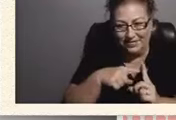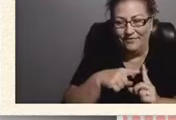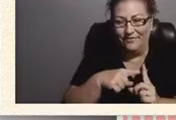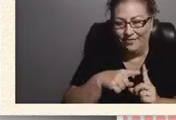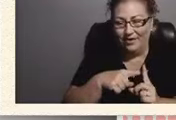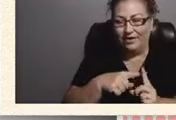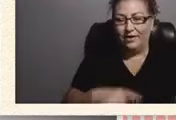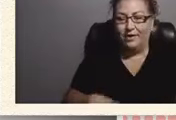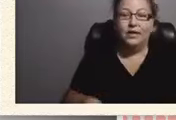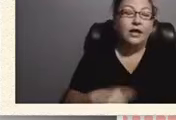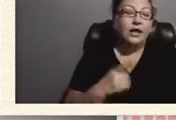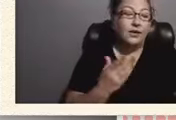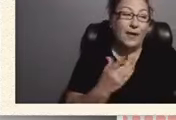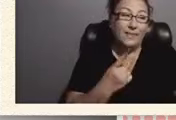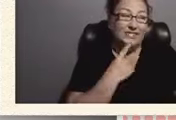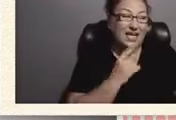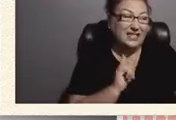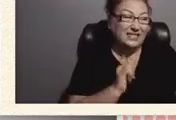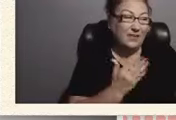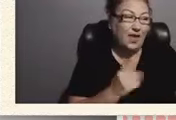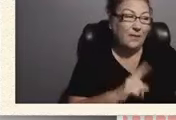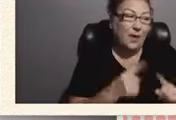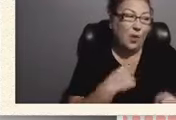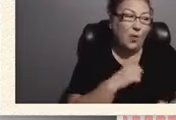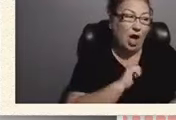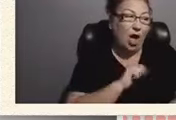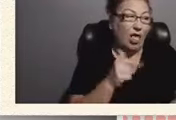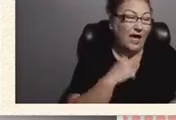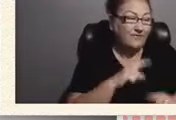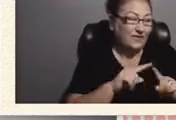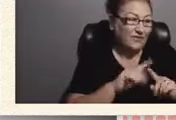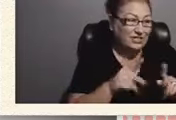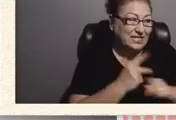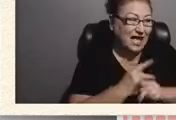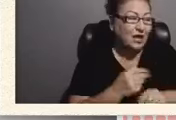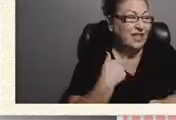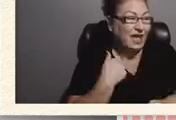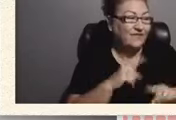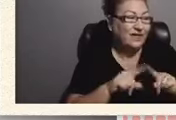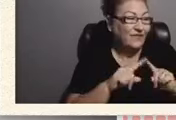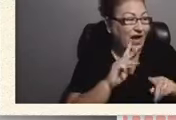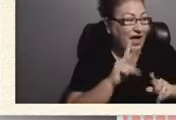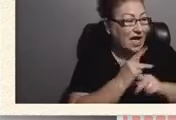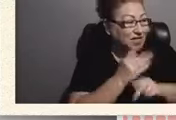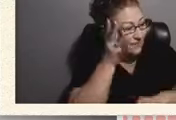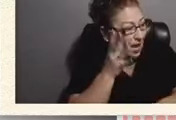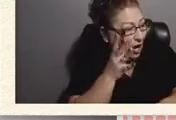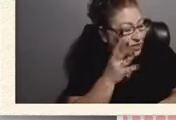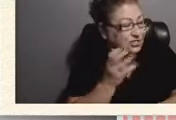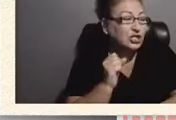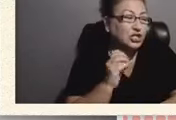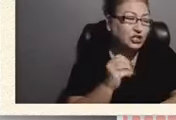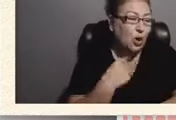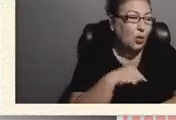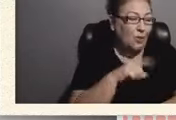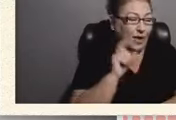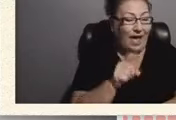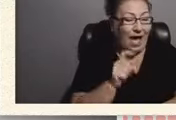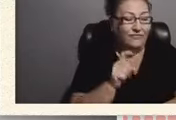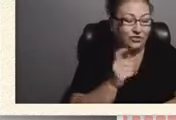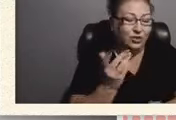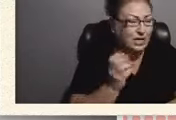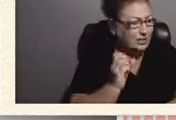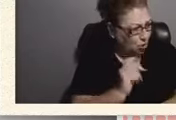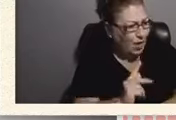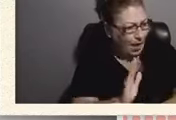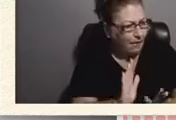same thing but we all have different styles and they're all different kinds of parents so we have to it's it's okay it's